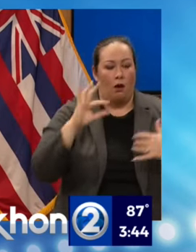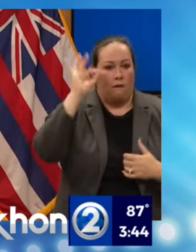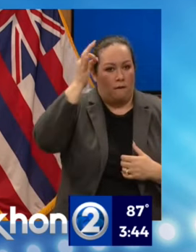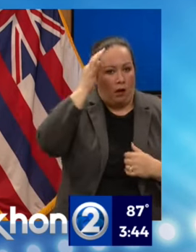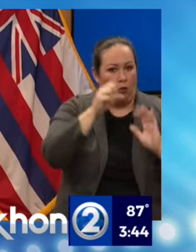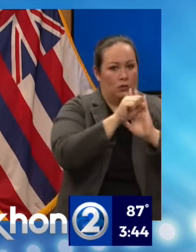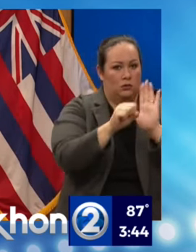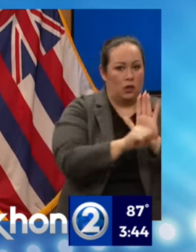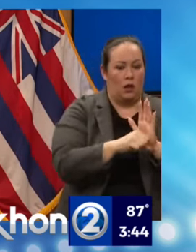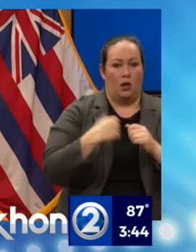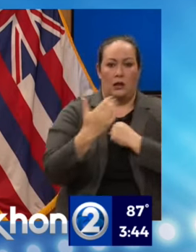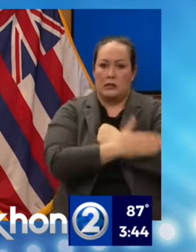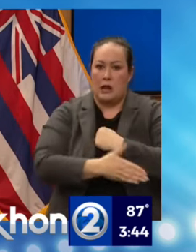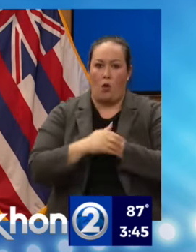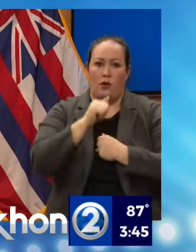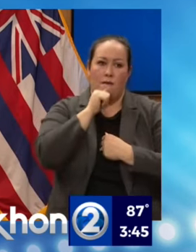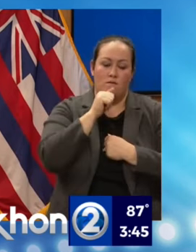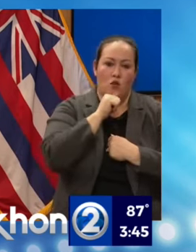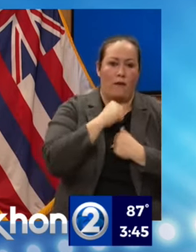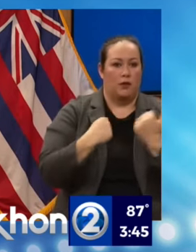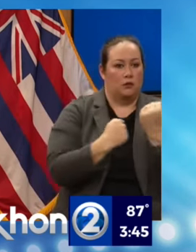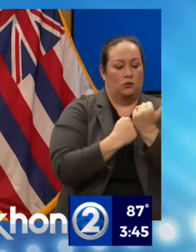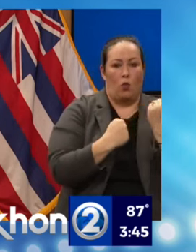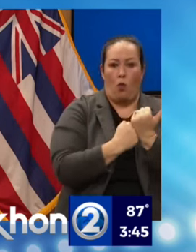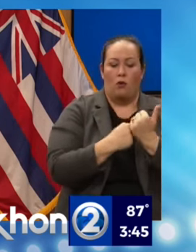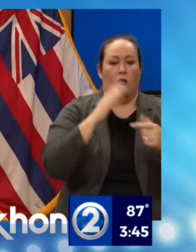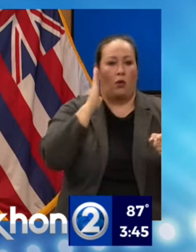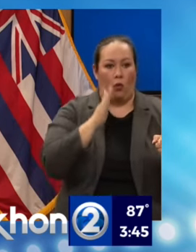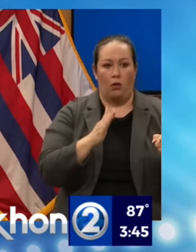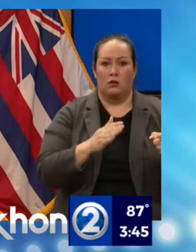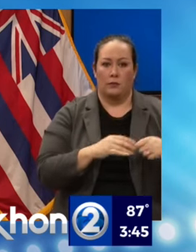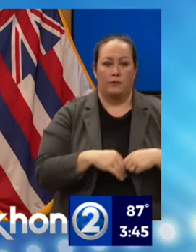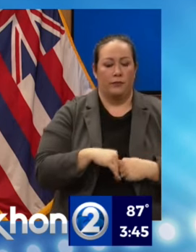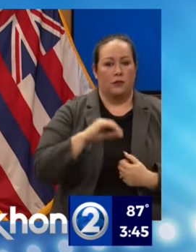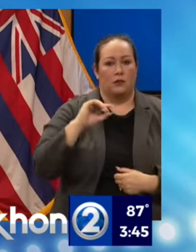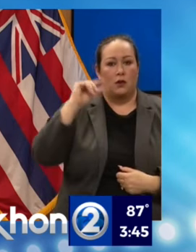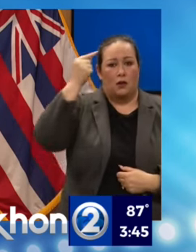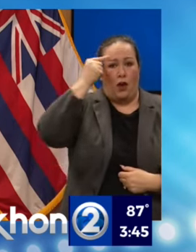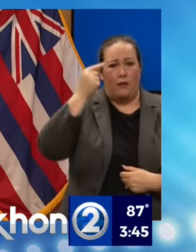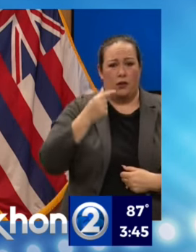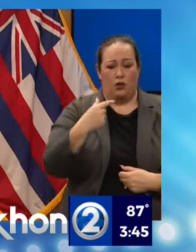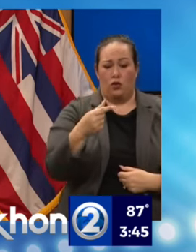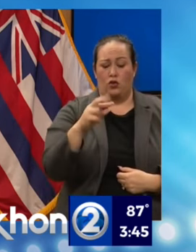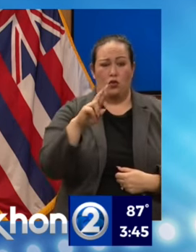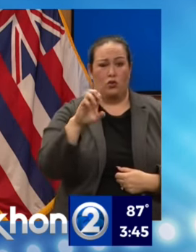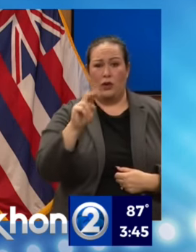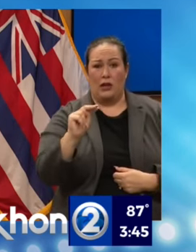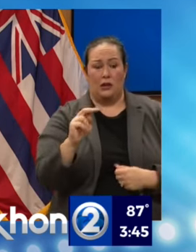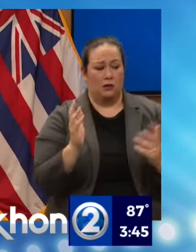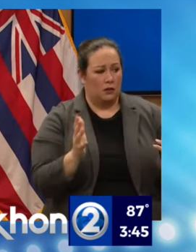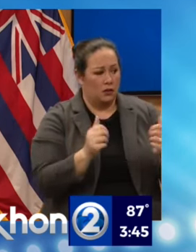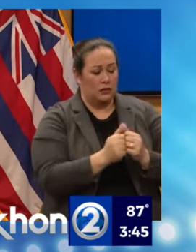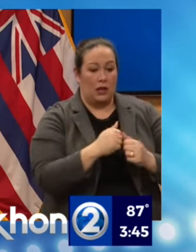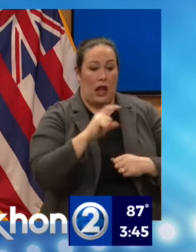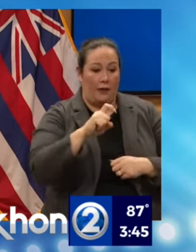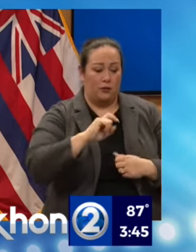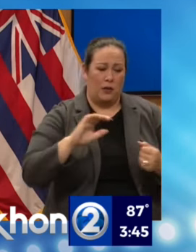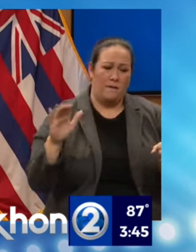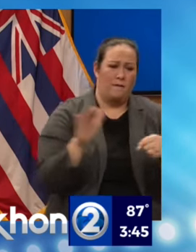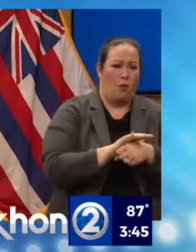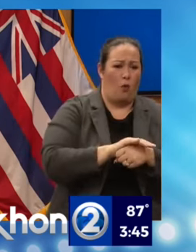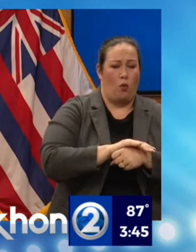state, county, and the private. And I was talking to Governor Green and said this has got to be an all-of-nation approach.